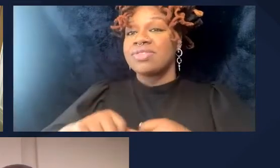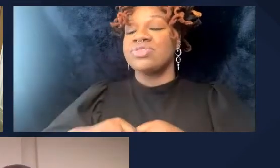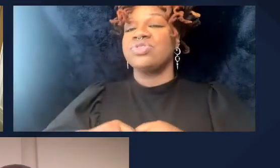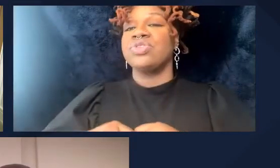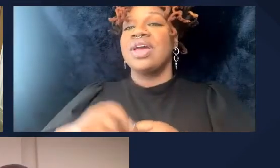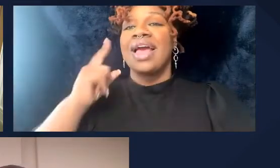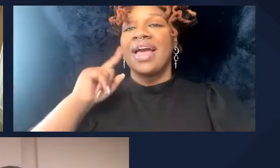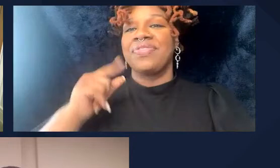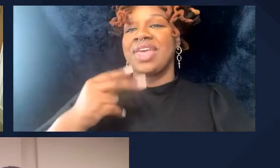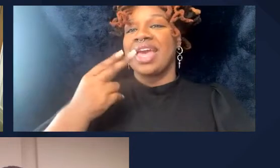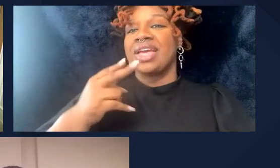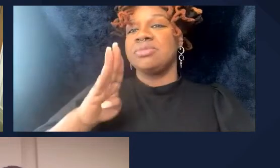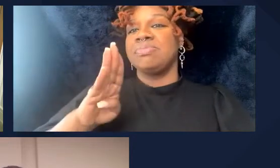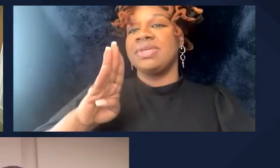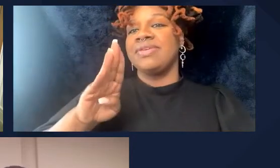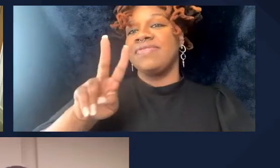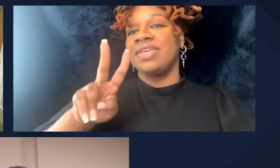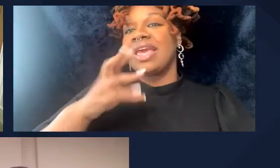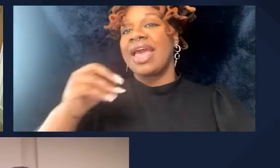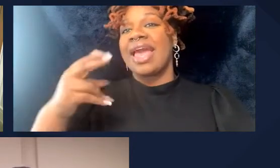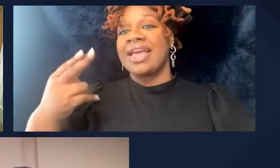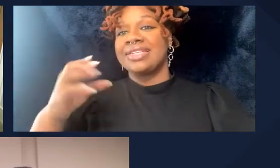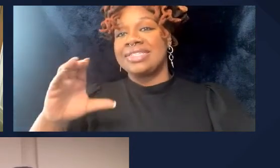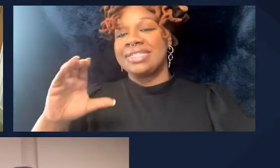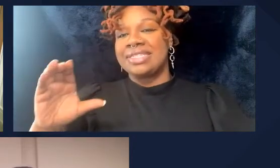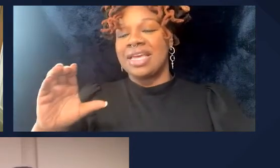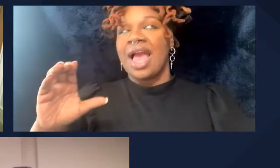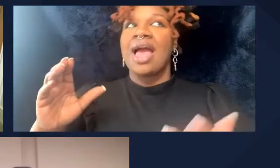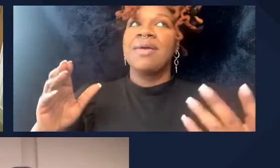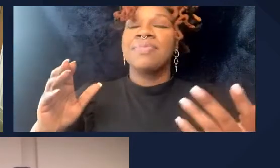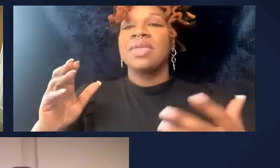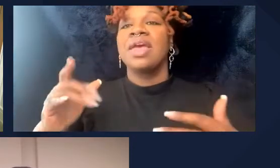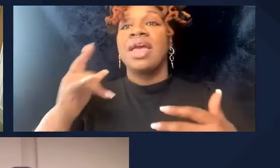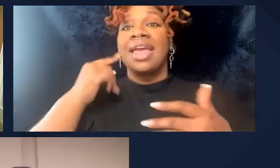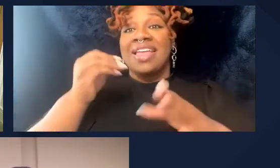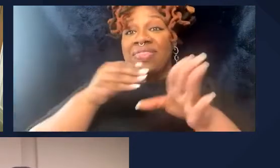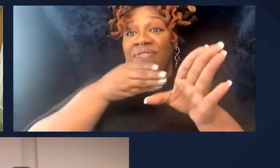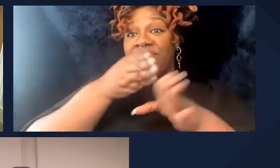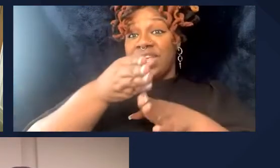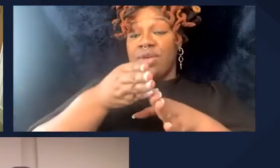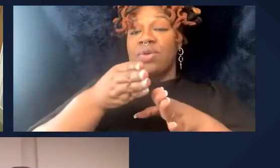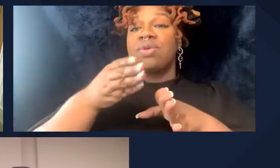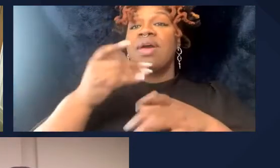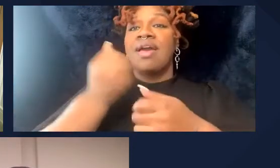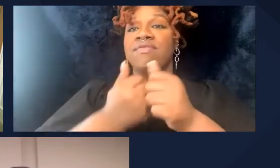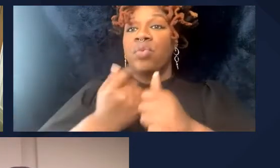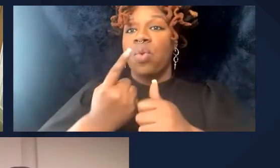HBV-HCC, so I mean, in the field, everybody is